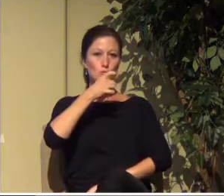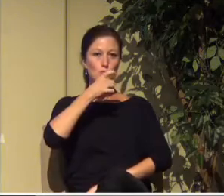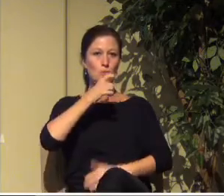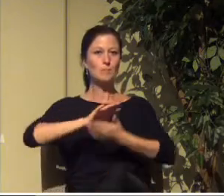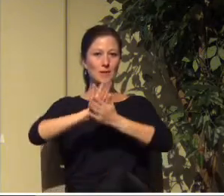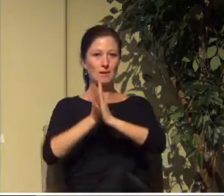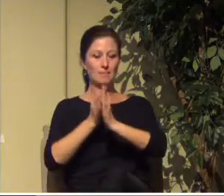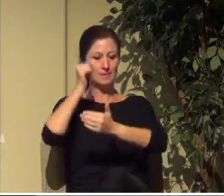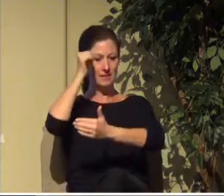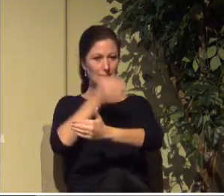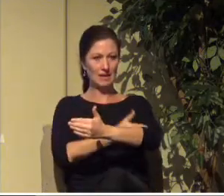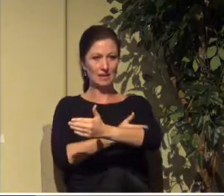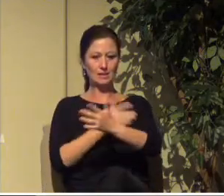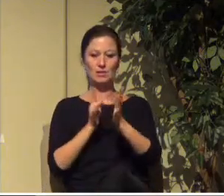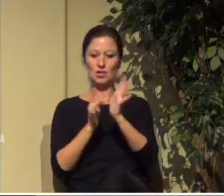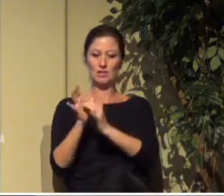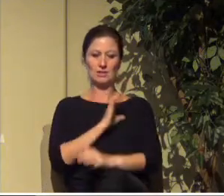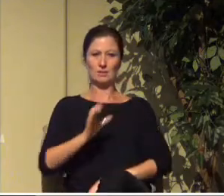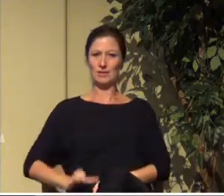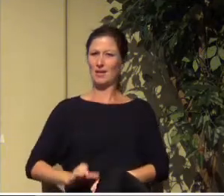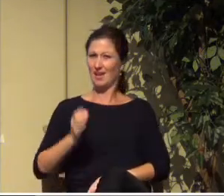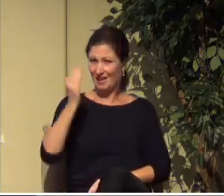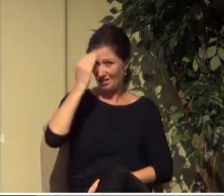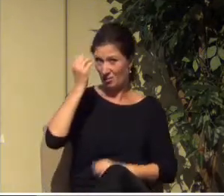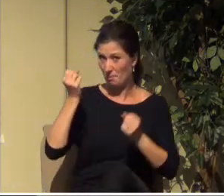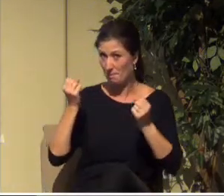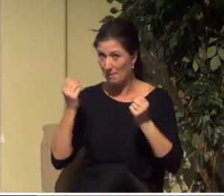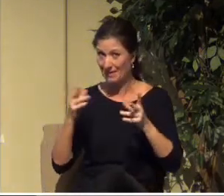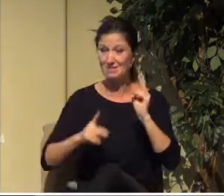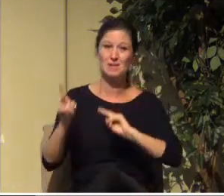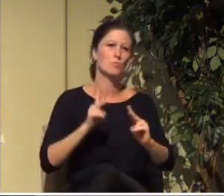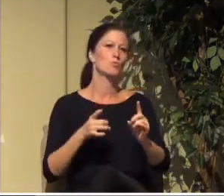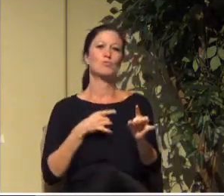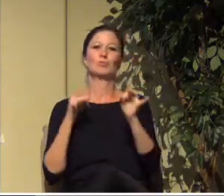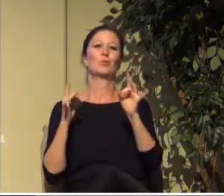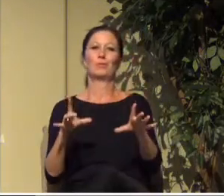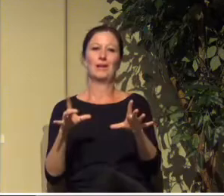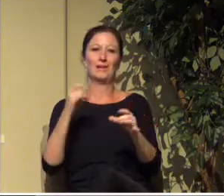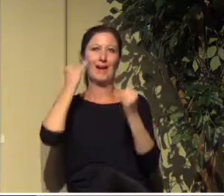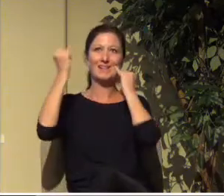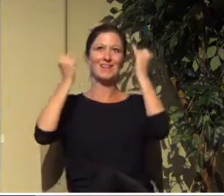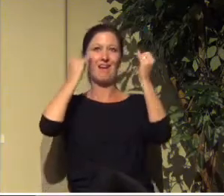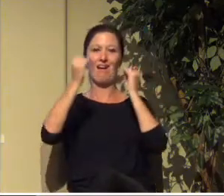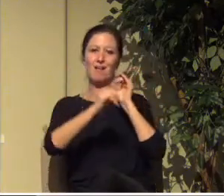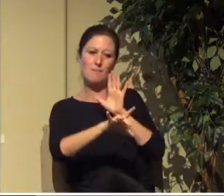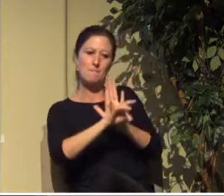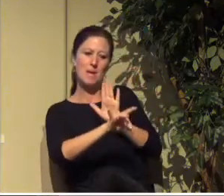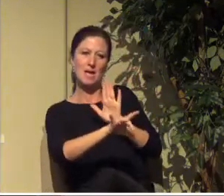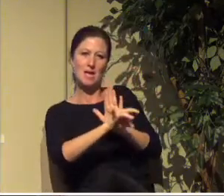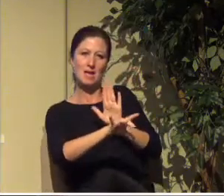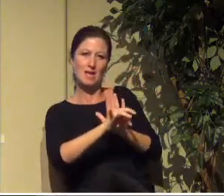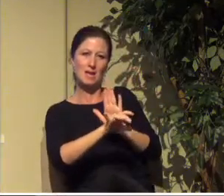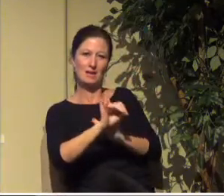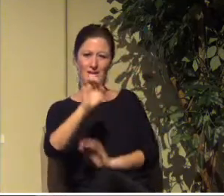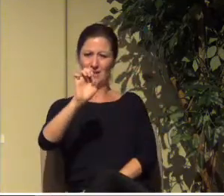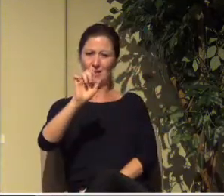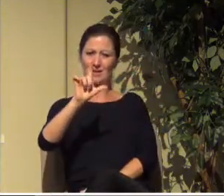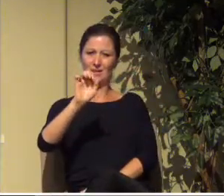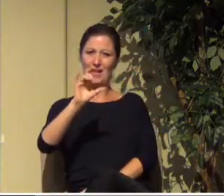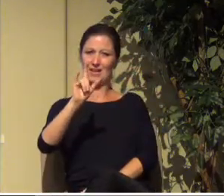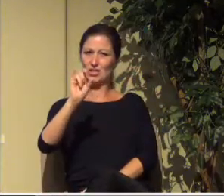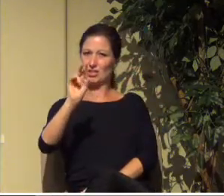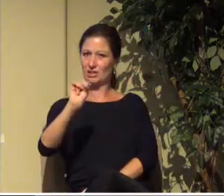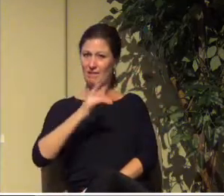Now, I know that many of us don't like the concept of predestination or election. Okay. It feels cold and distant. So,